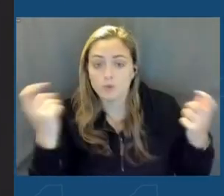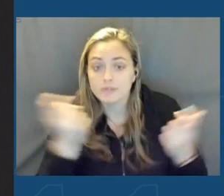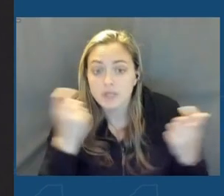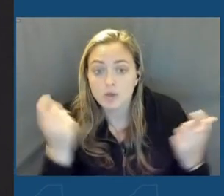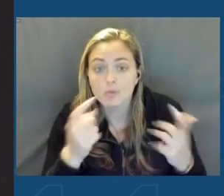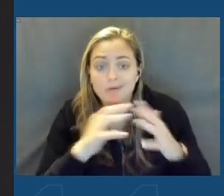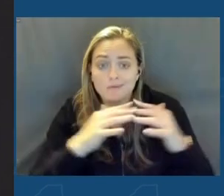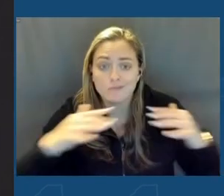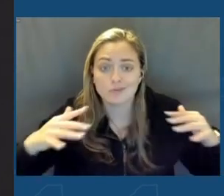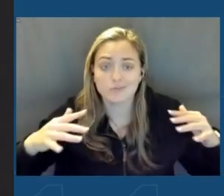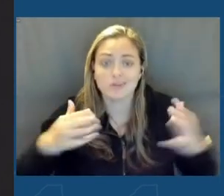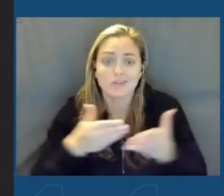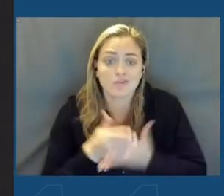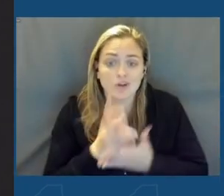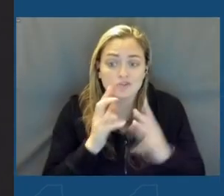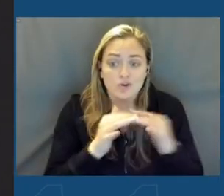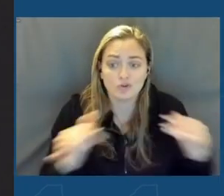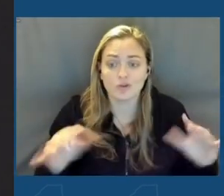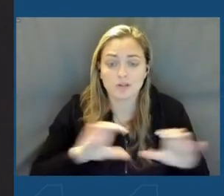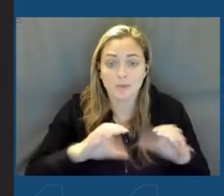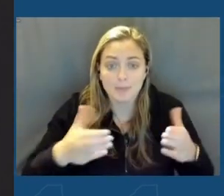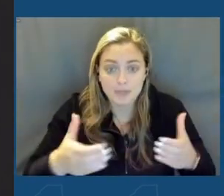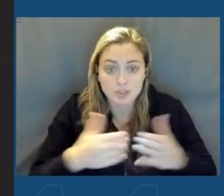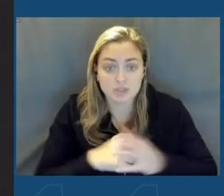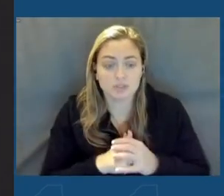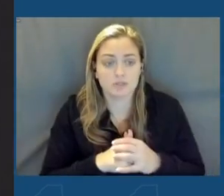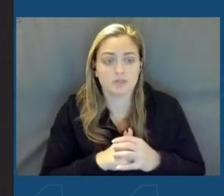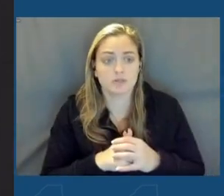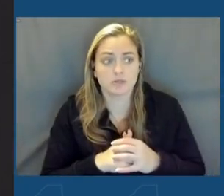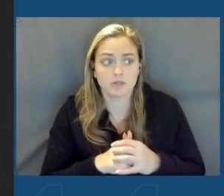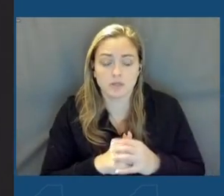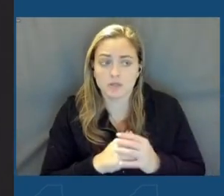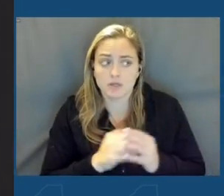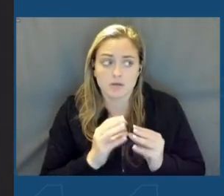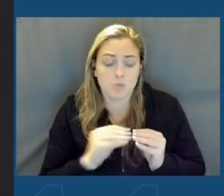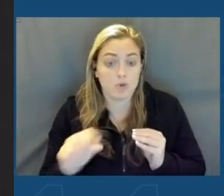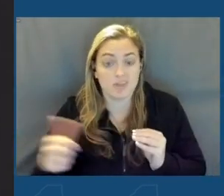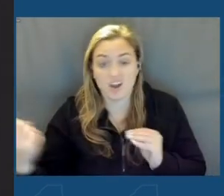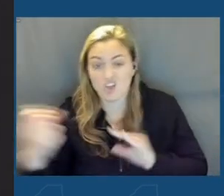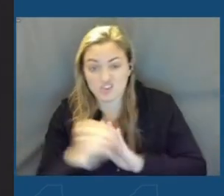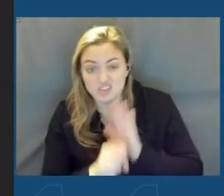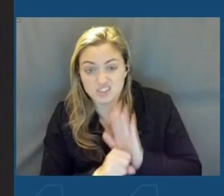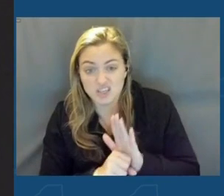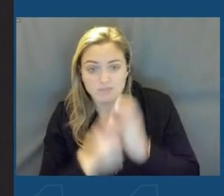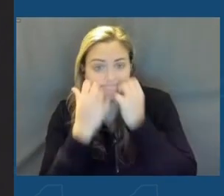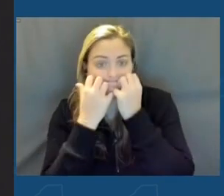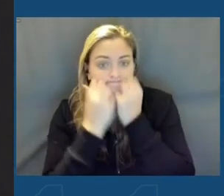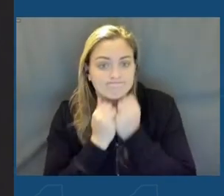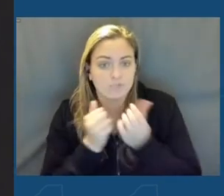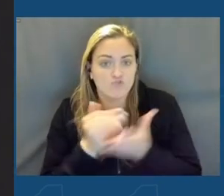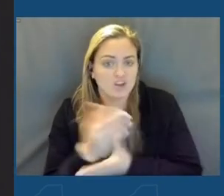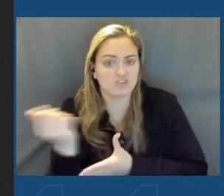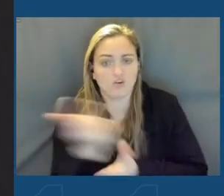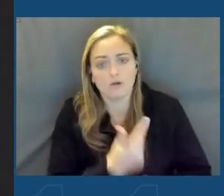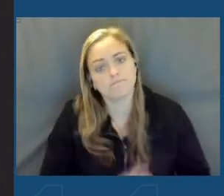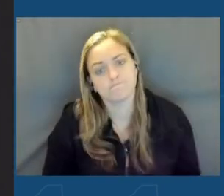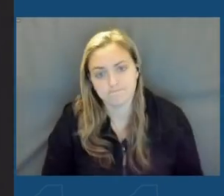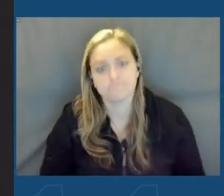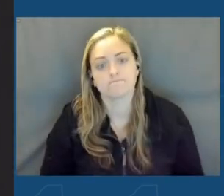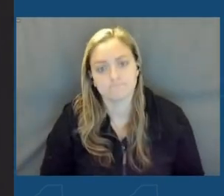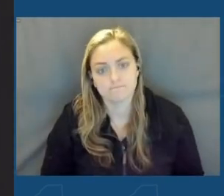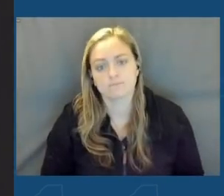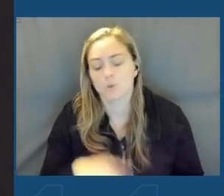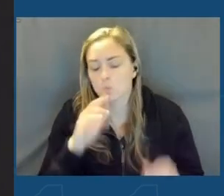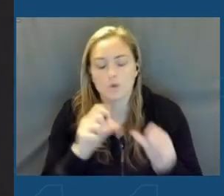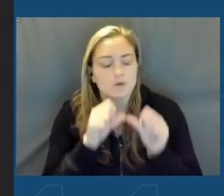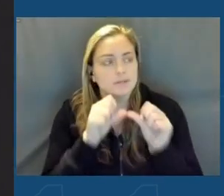diversity, the rights of diverse populations. And more than any other state, I will say we cherish the rights of all. And we'll continue